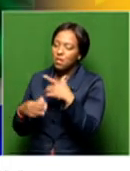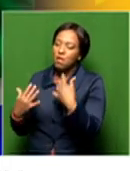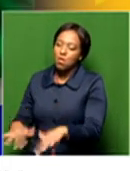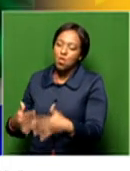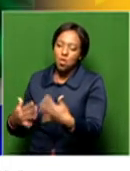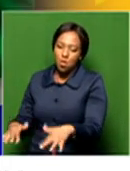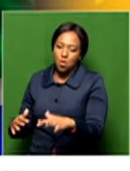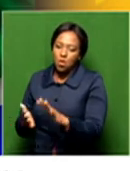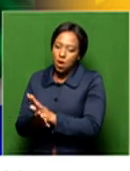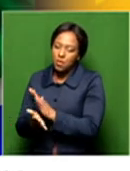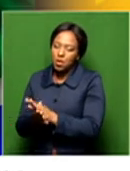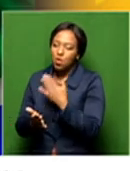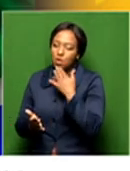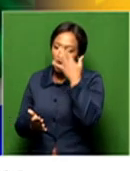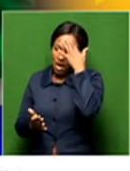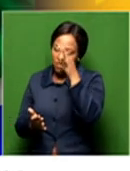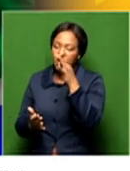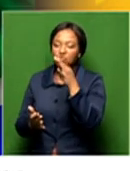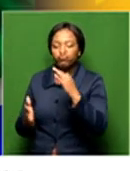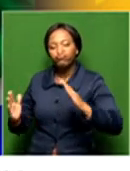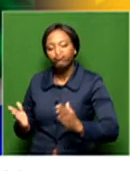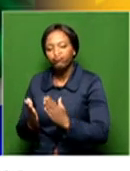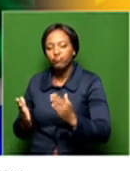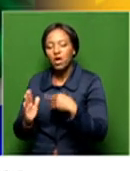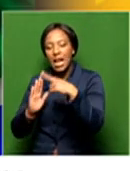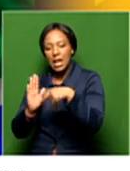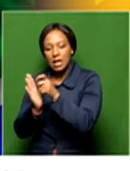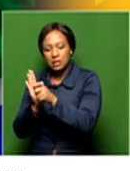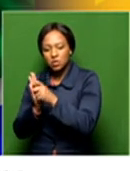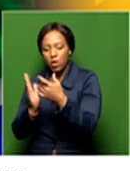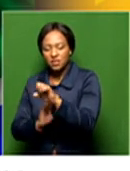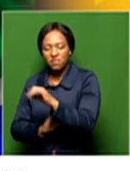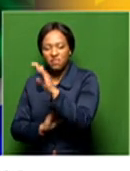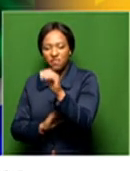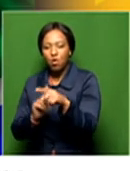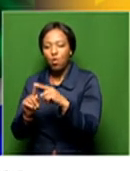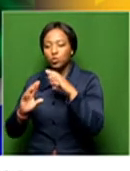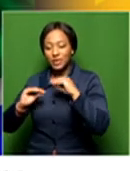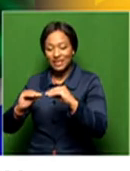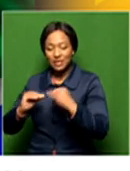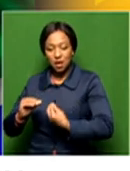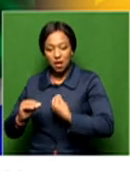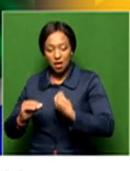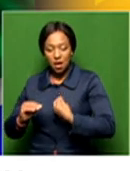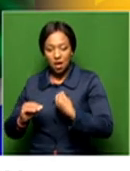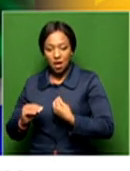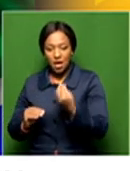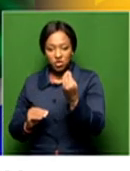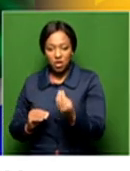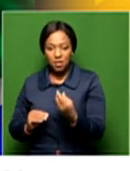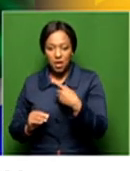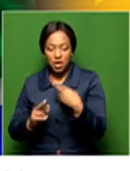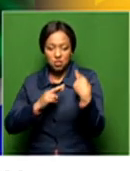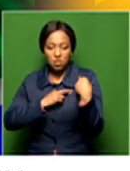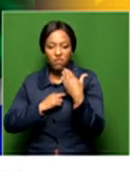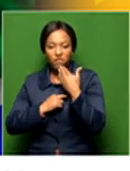efforts of spreading literacy in South Africa. mean, it's not just... I mean, teaching a young child is not a duty that is